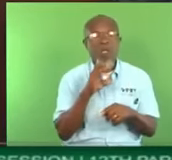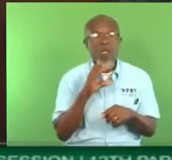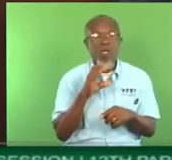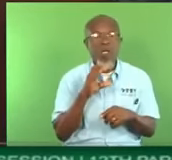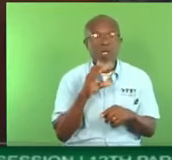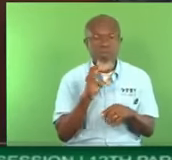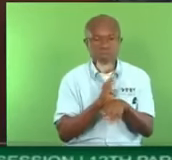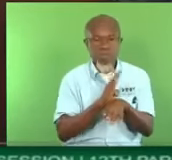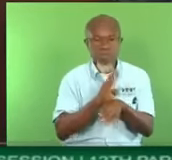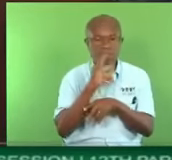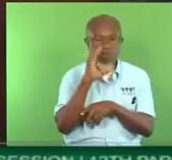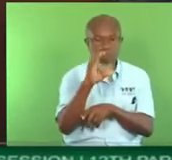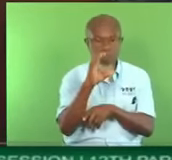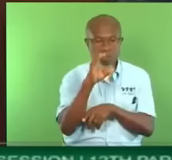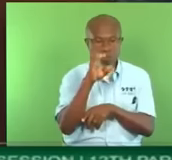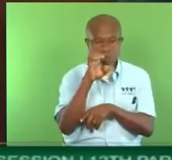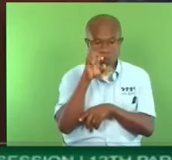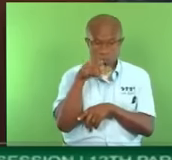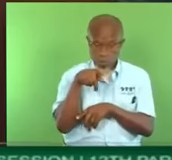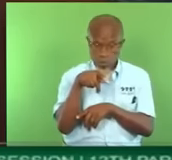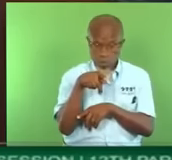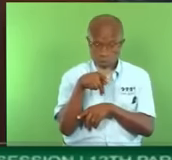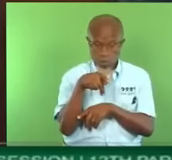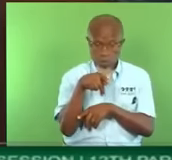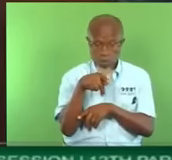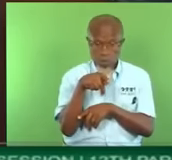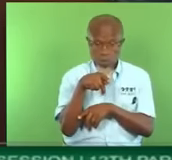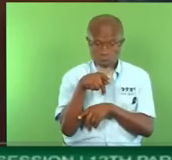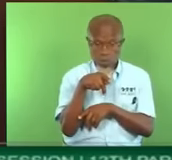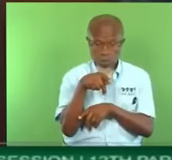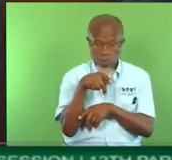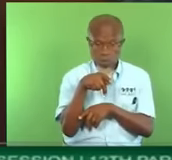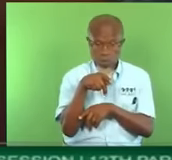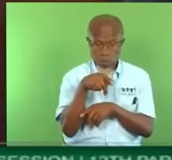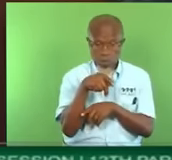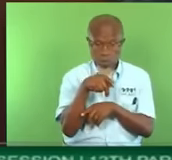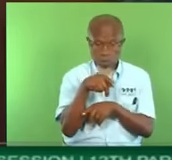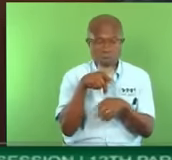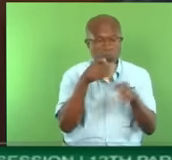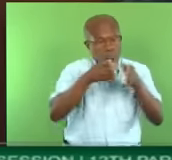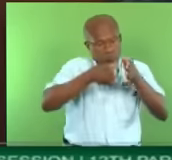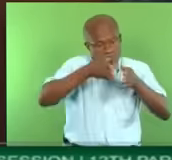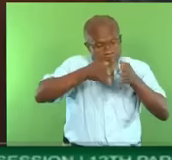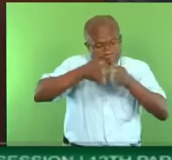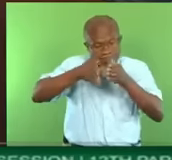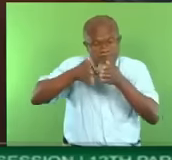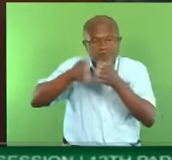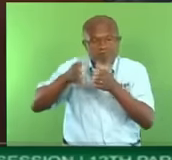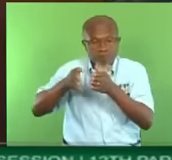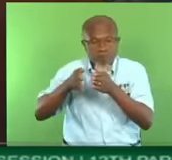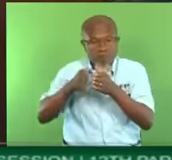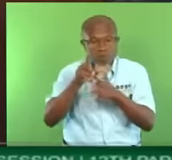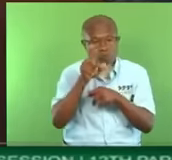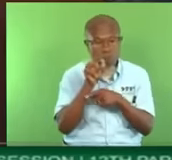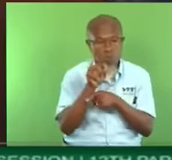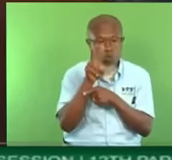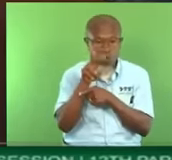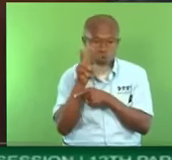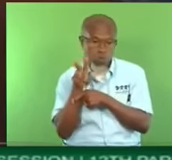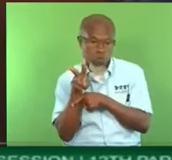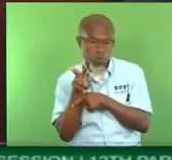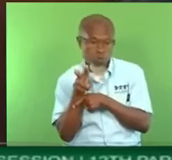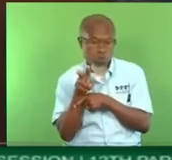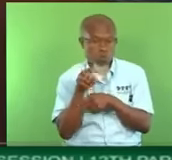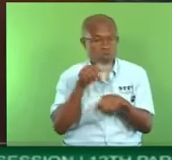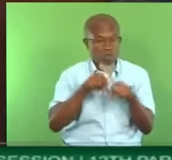It is an engineering report dated 30th August 2022. That project started in 2017. That is five